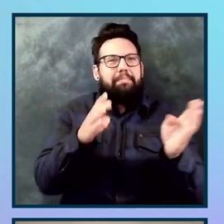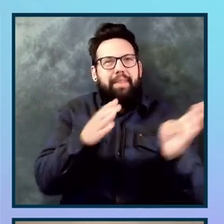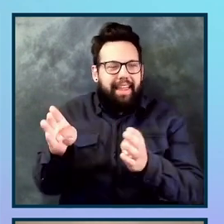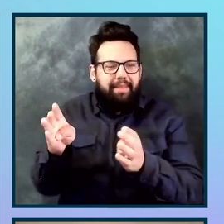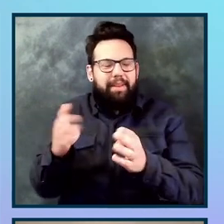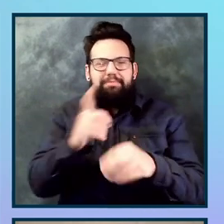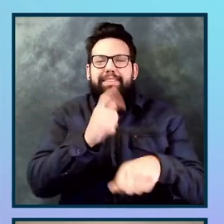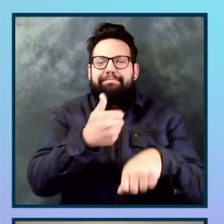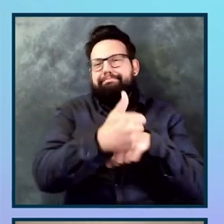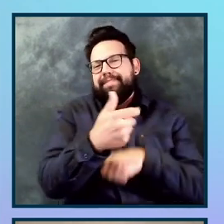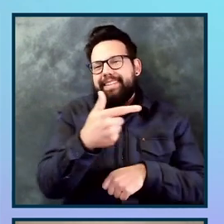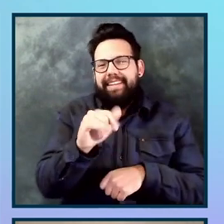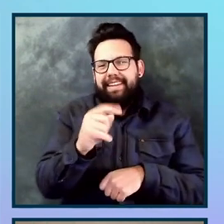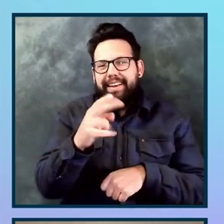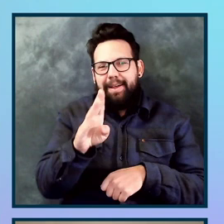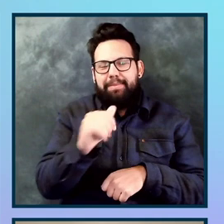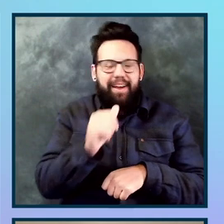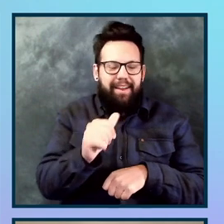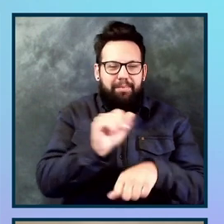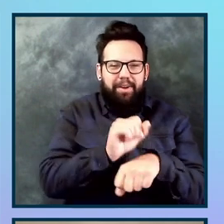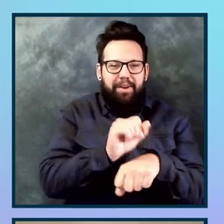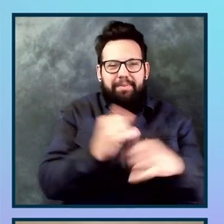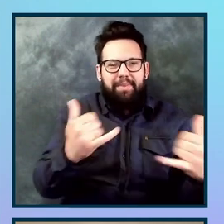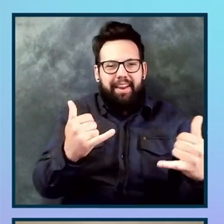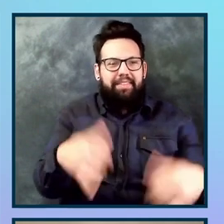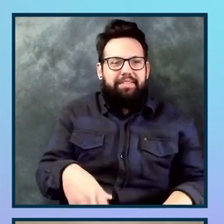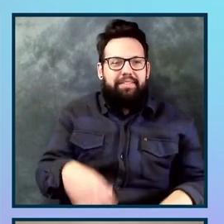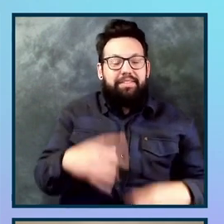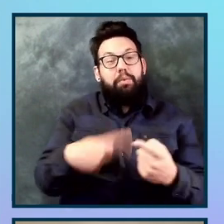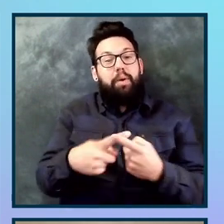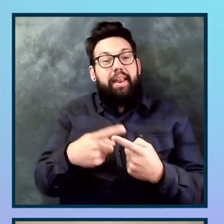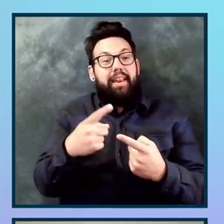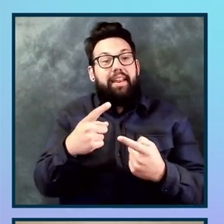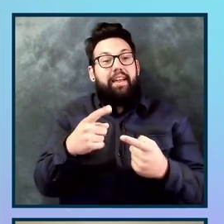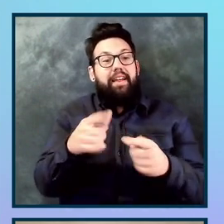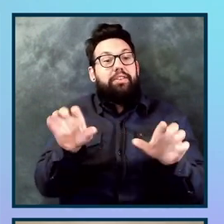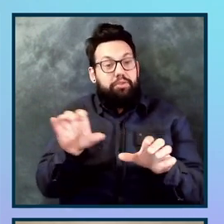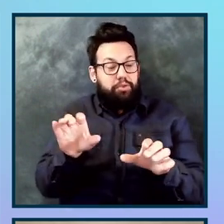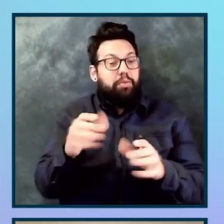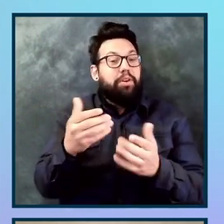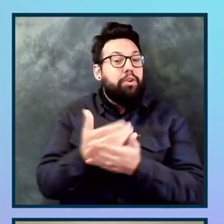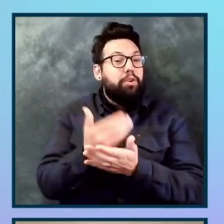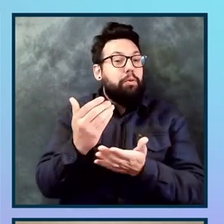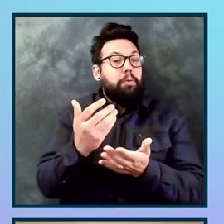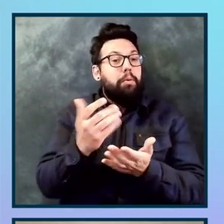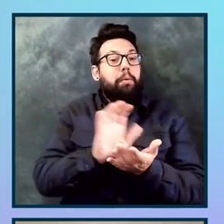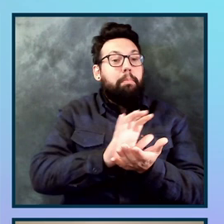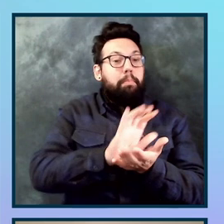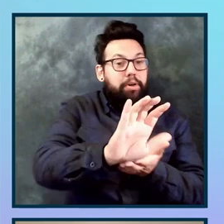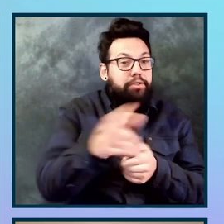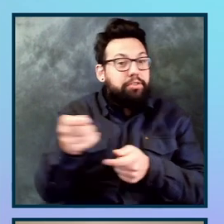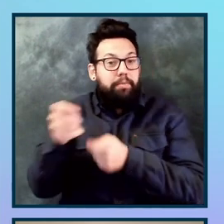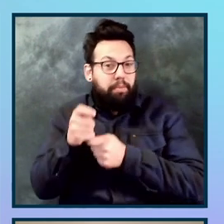whenever you push, push a code, I've, uh, uh, new pull request, I've set up a GitHub action that runs that Axe Linter